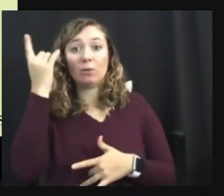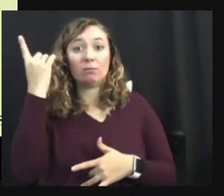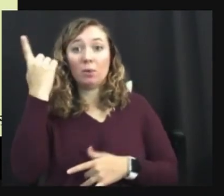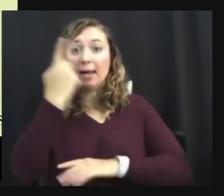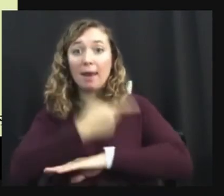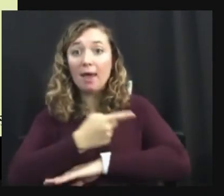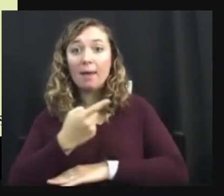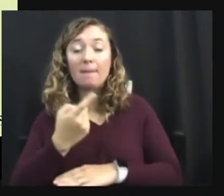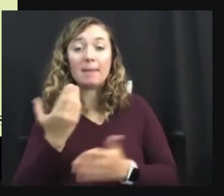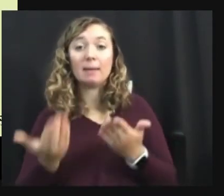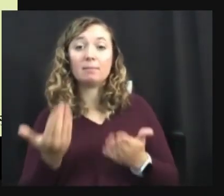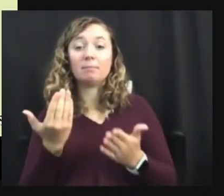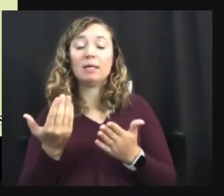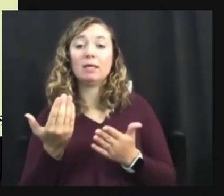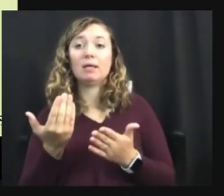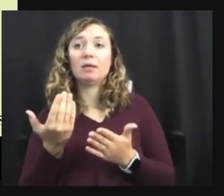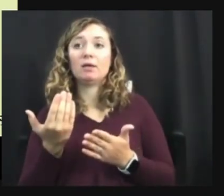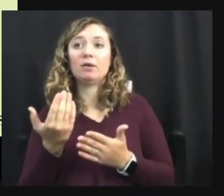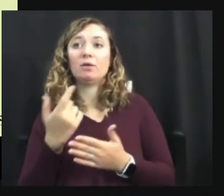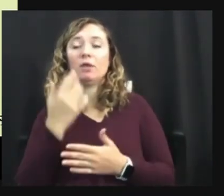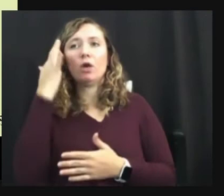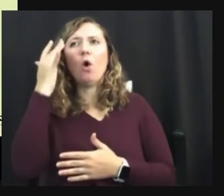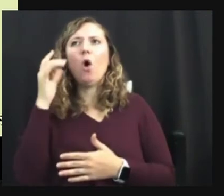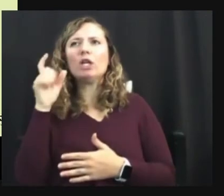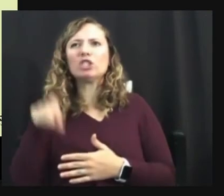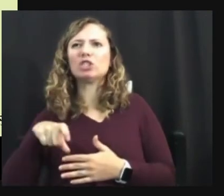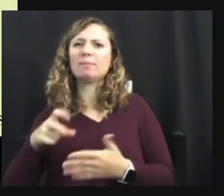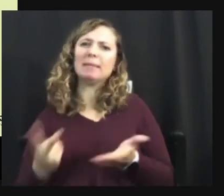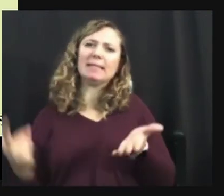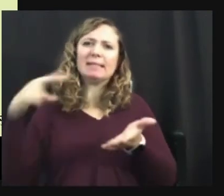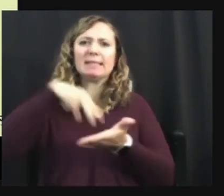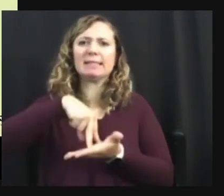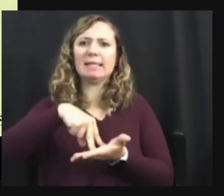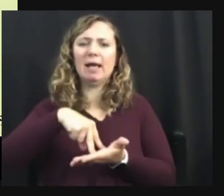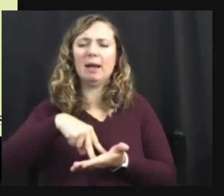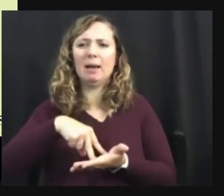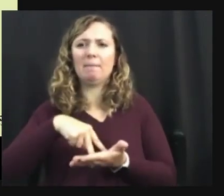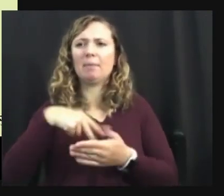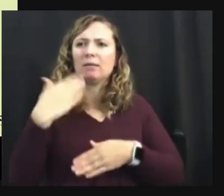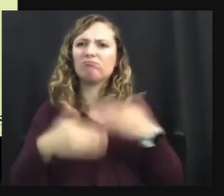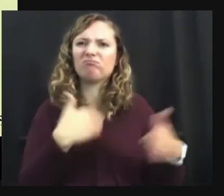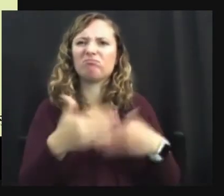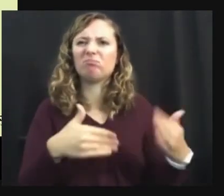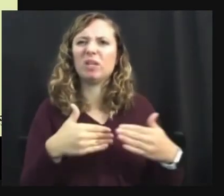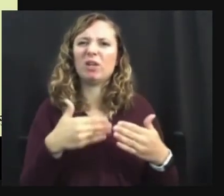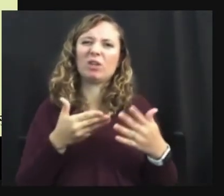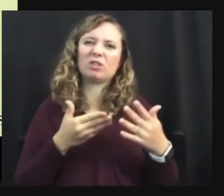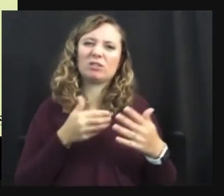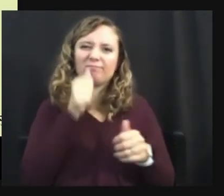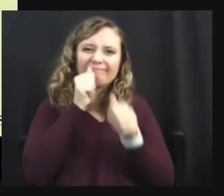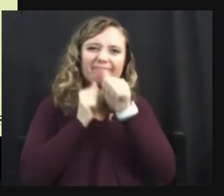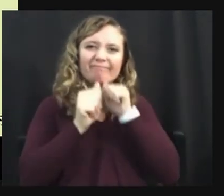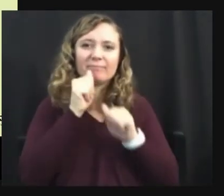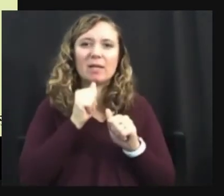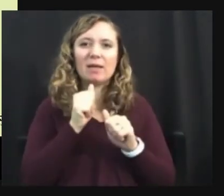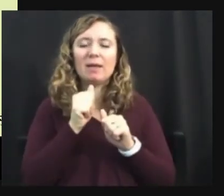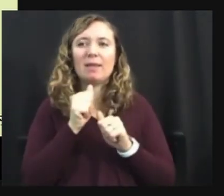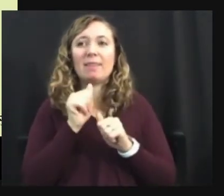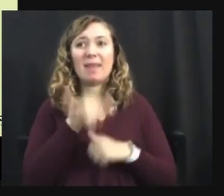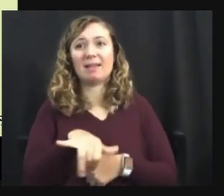I should be able to get up and push through this, right. That's ableism on a, on a micro level, but it's still ableism.